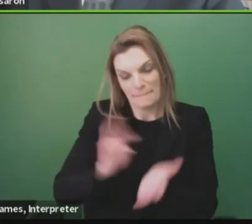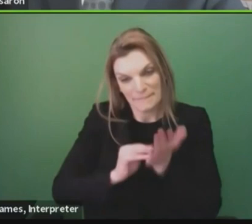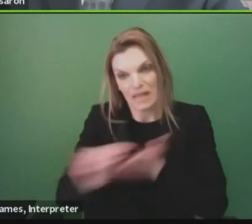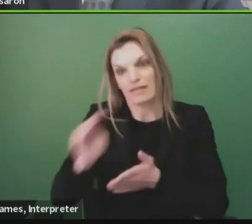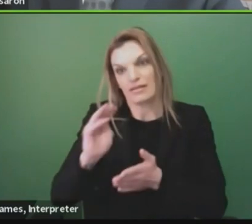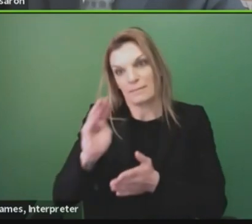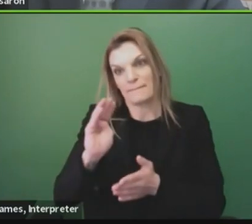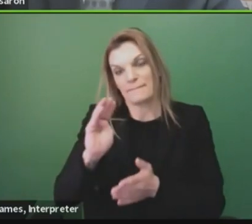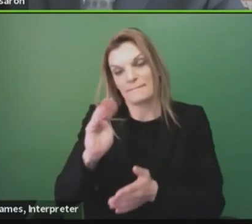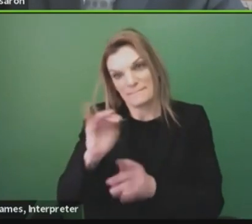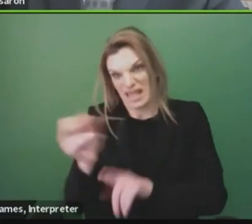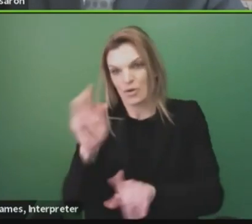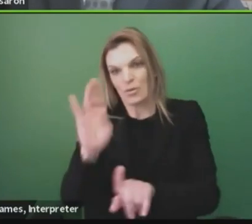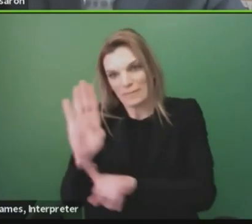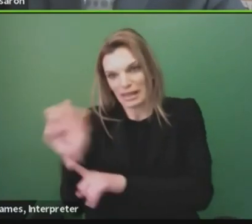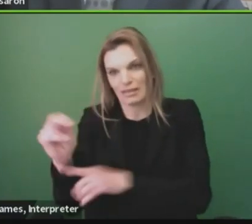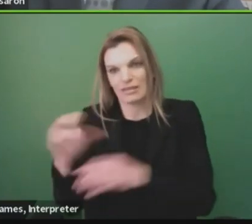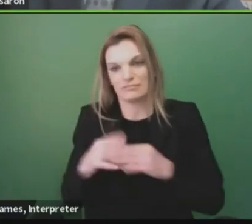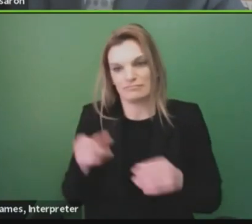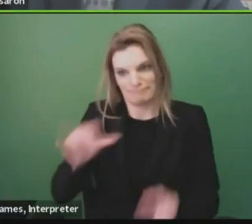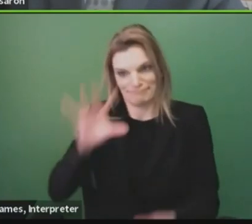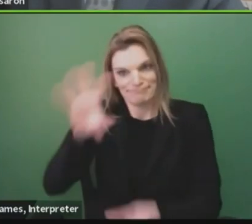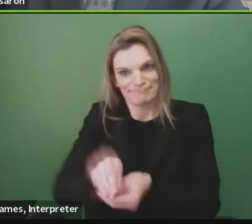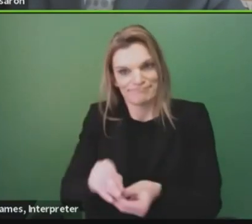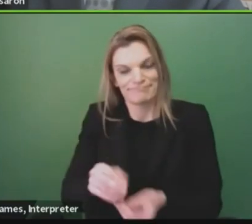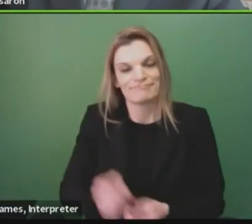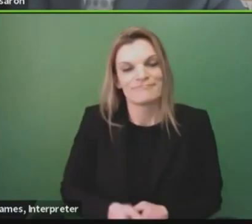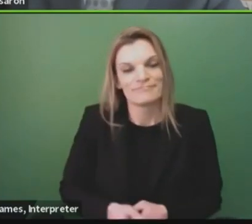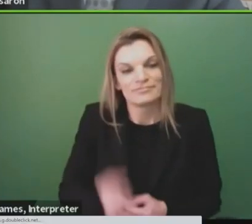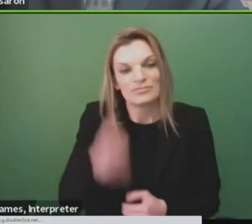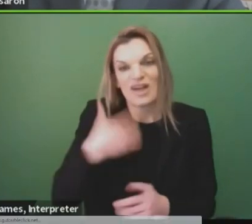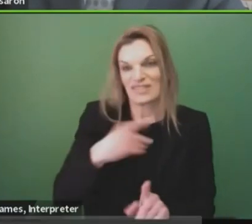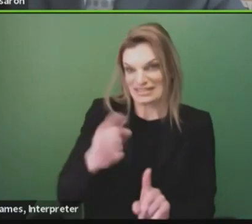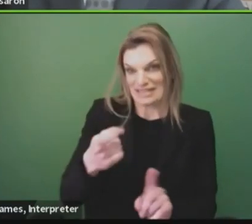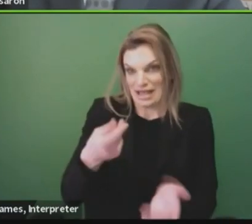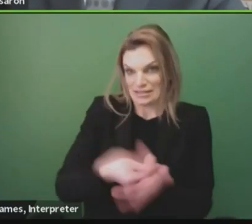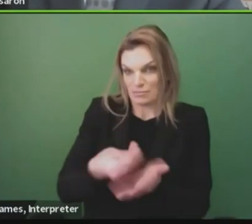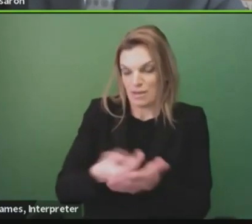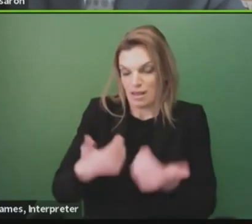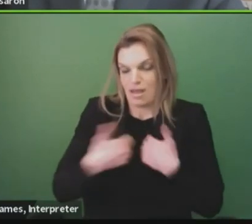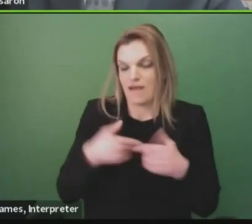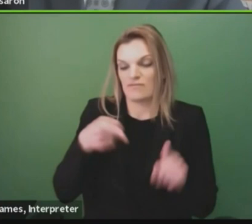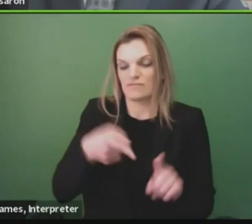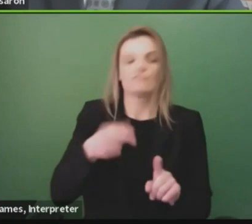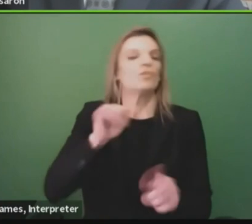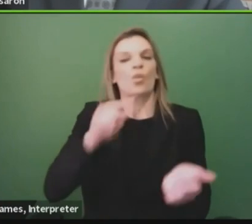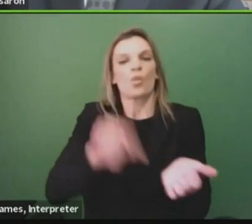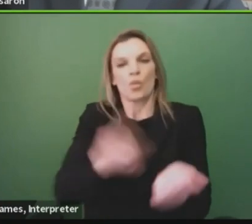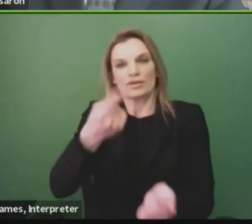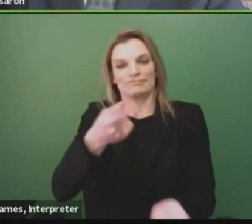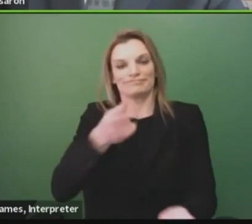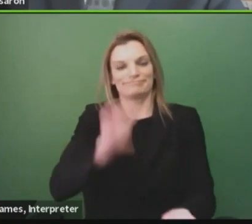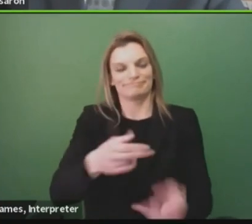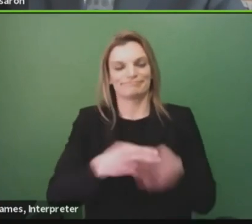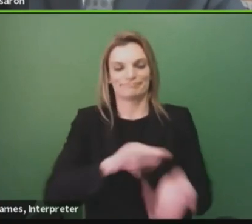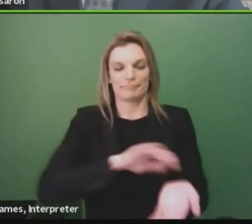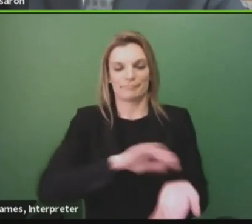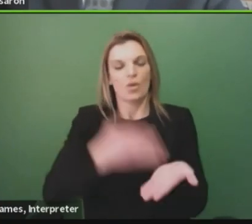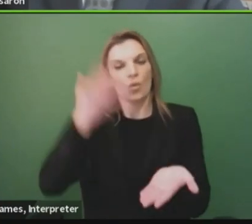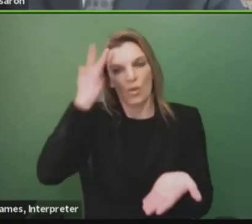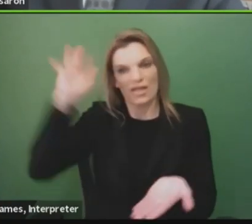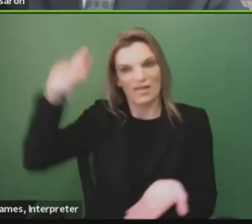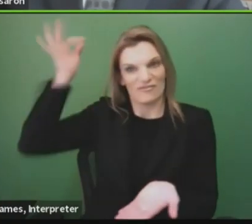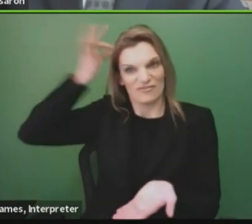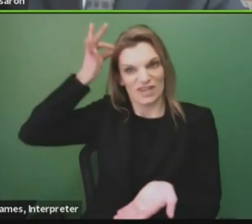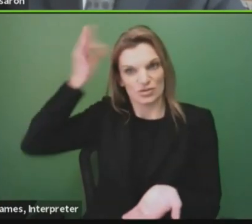$575 million of it is state tax dollars. Those are those one-time funds that occurred because of federal support and because expenses